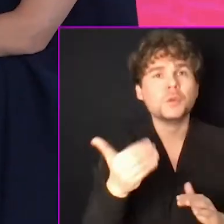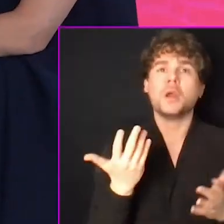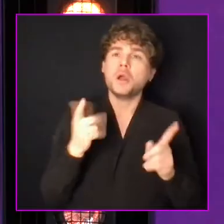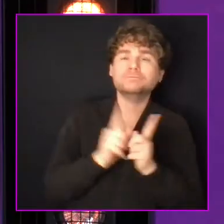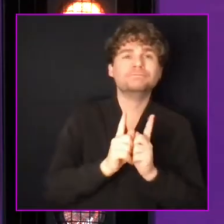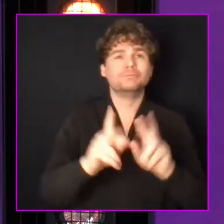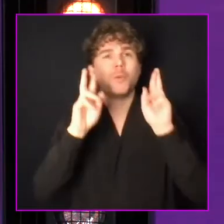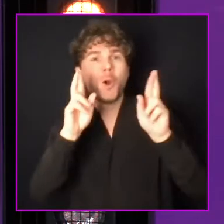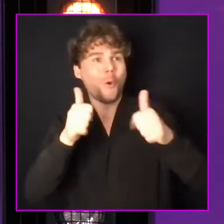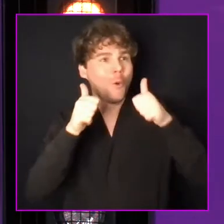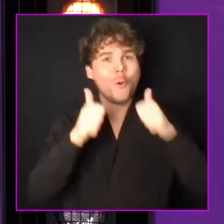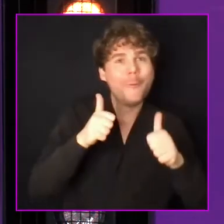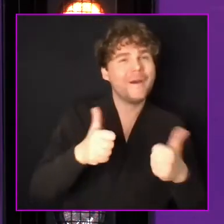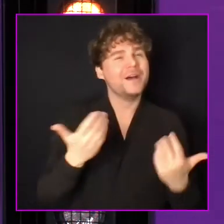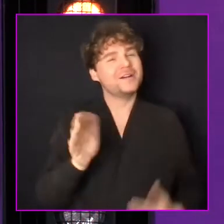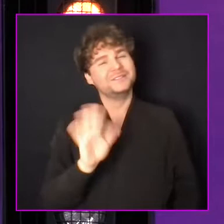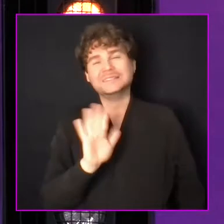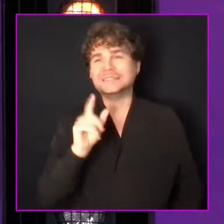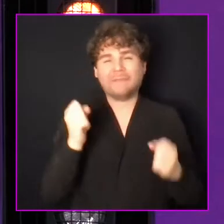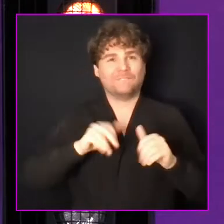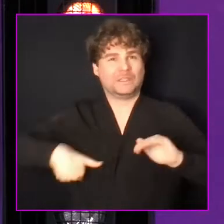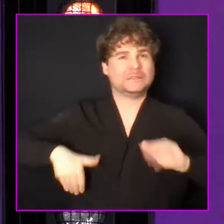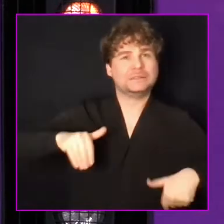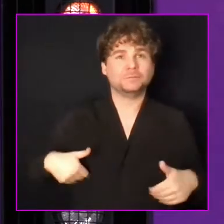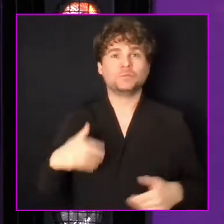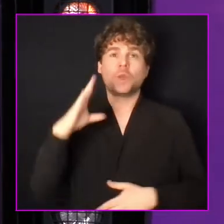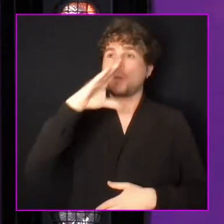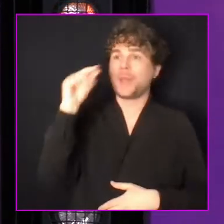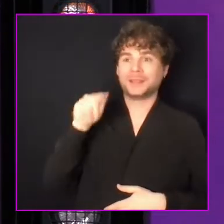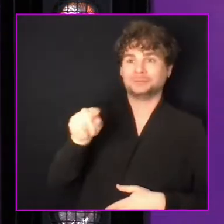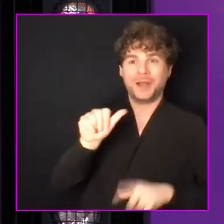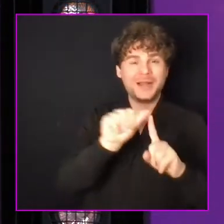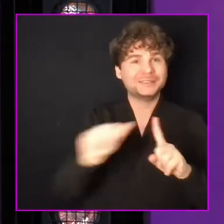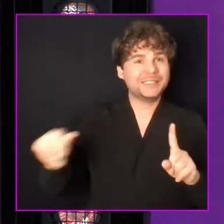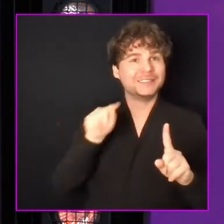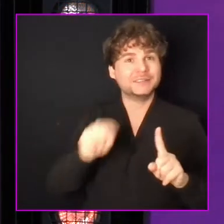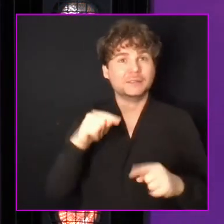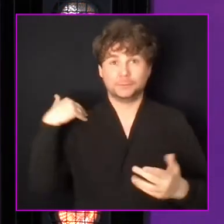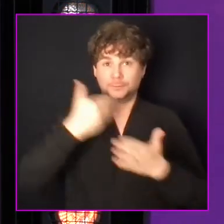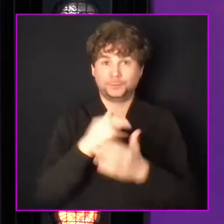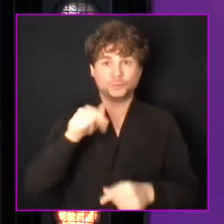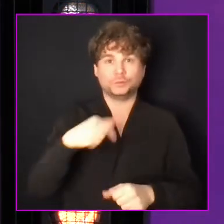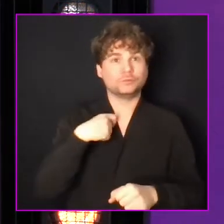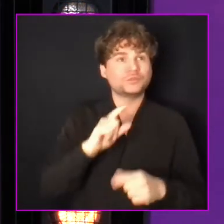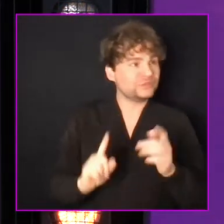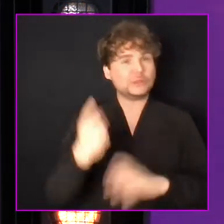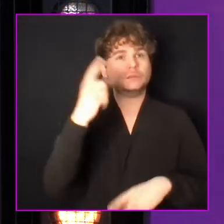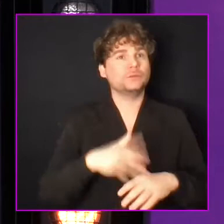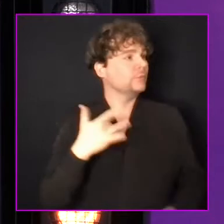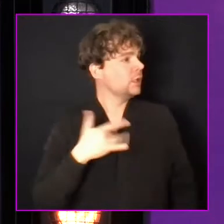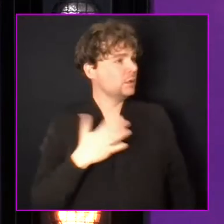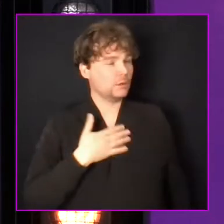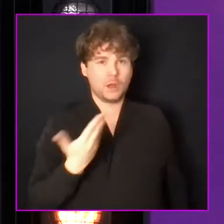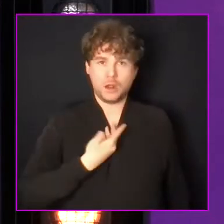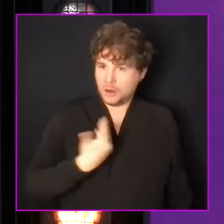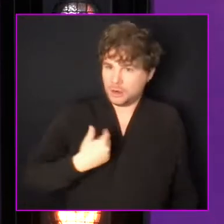When I came to Accenture, was actually the first time that I really felt that all those facets about me, all those, let me